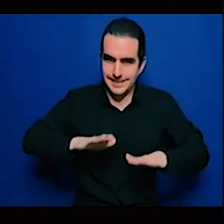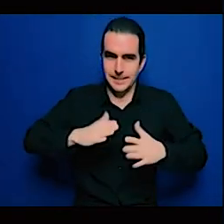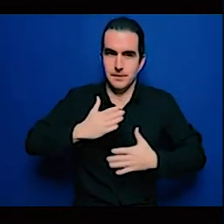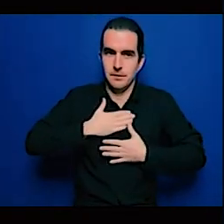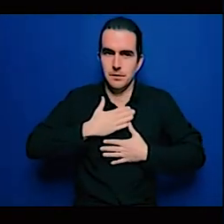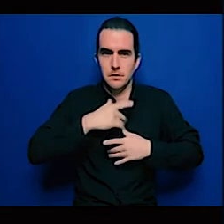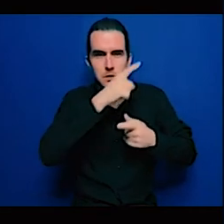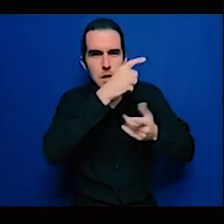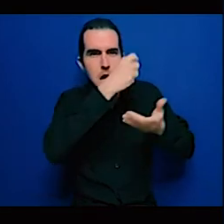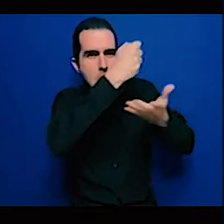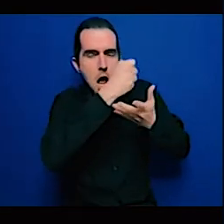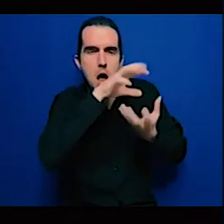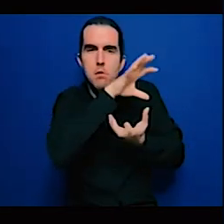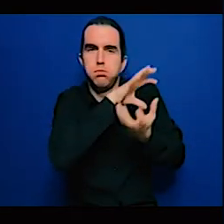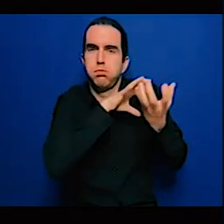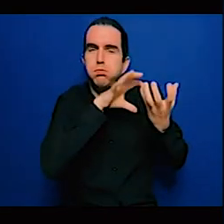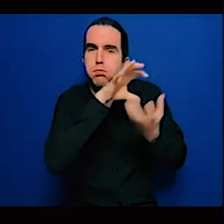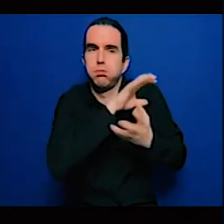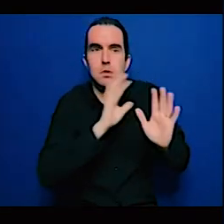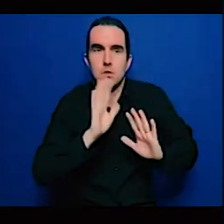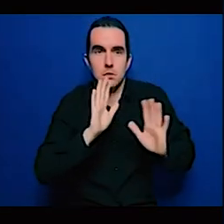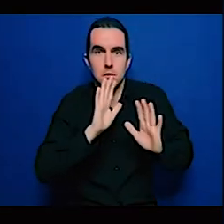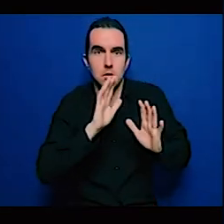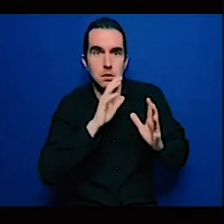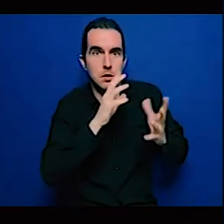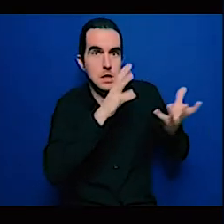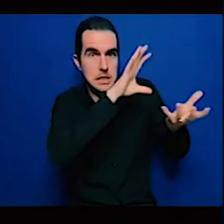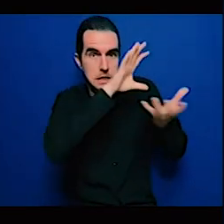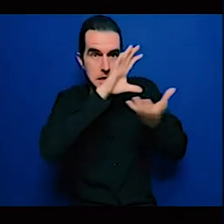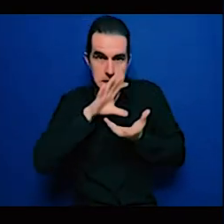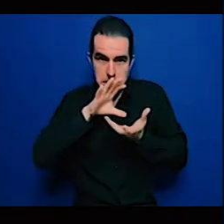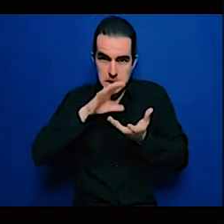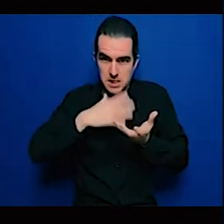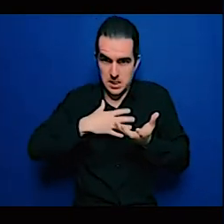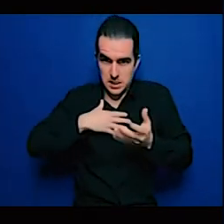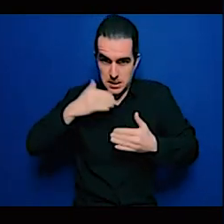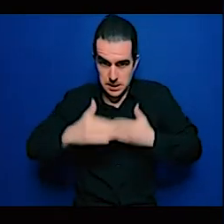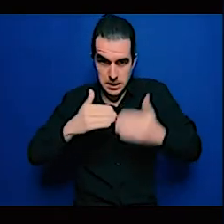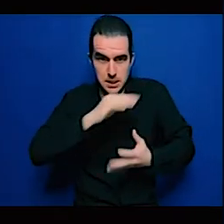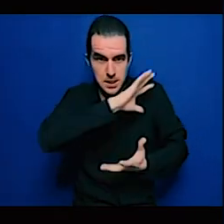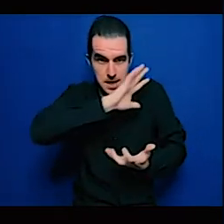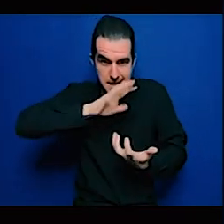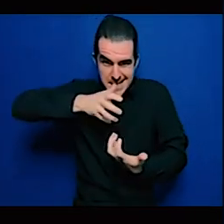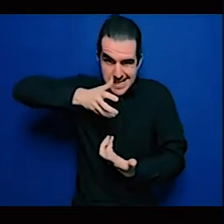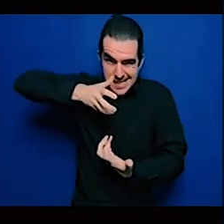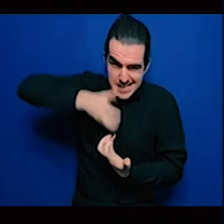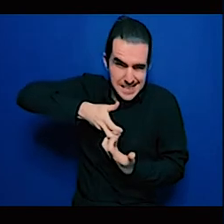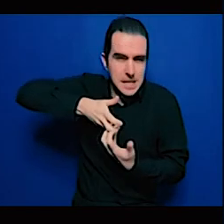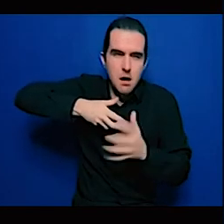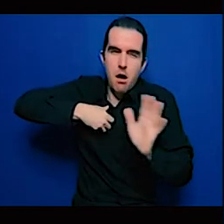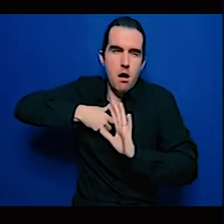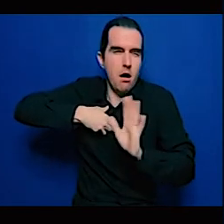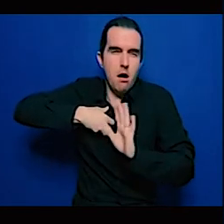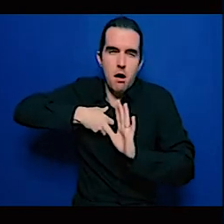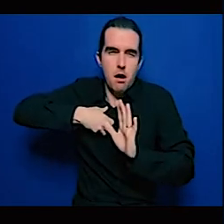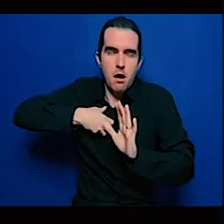measures to improve quality of water and air is good for the planet but it is first good for our